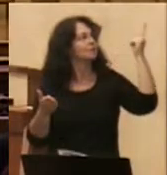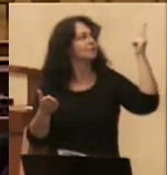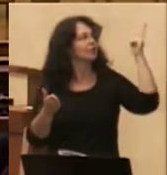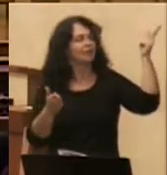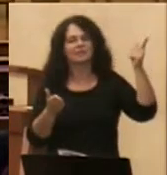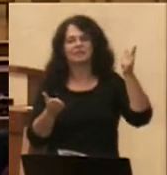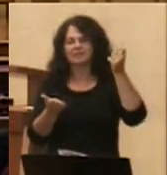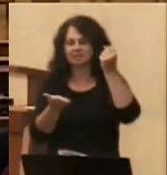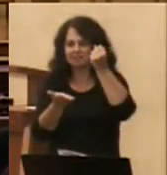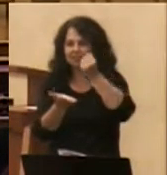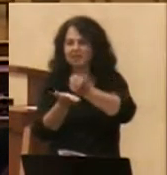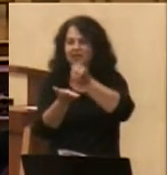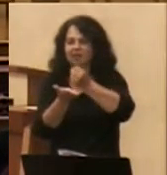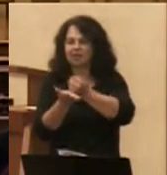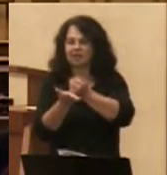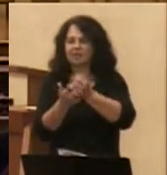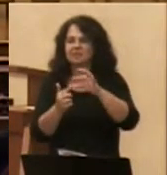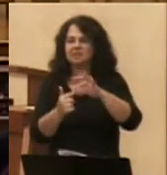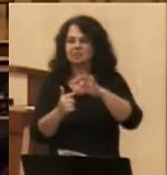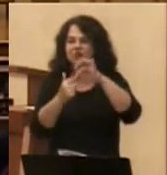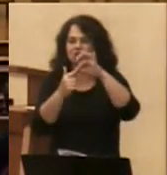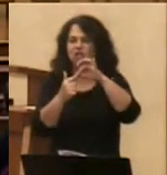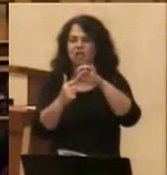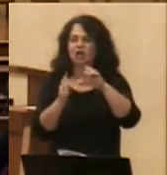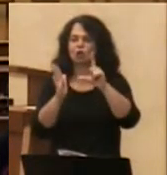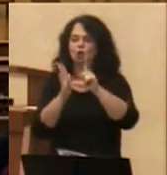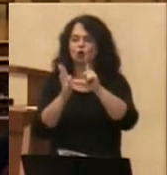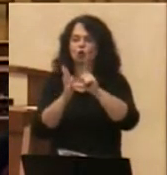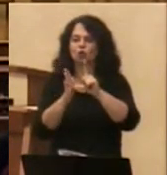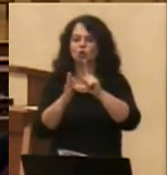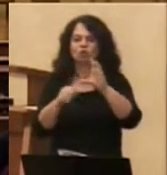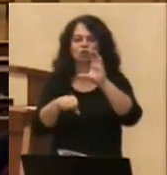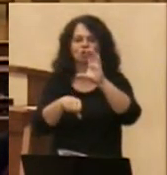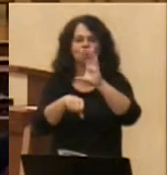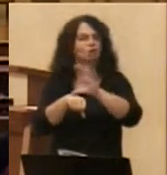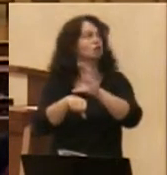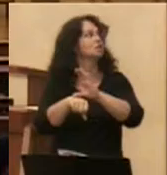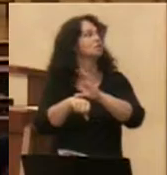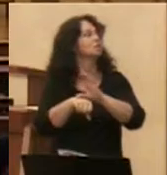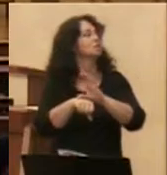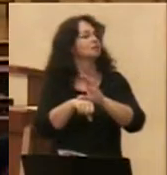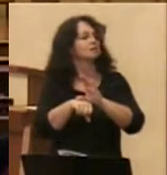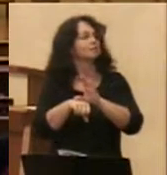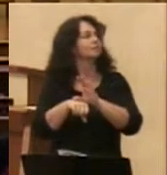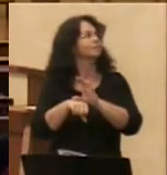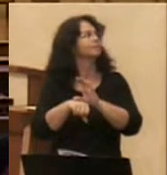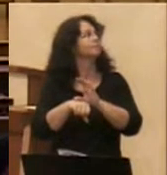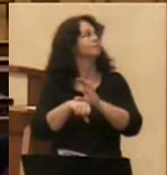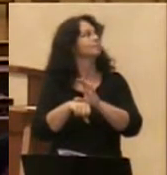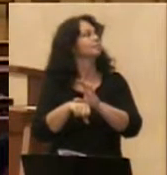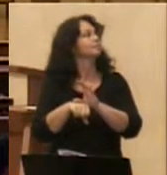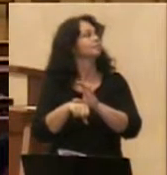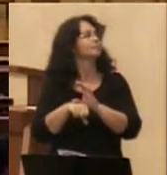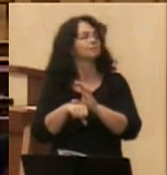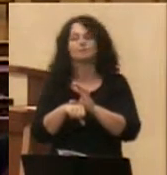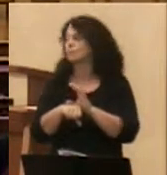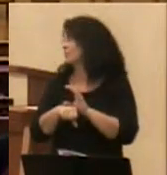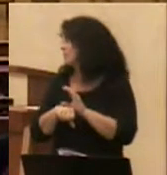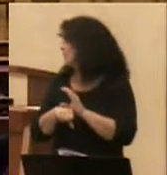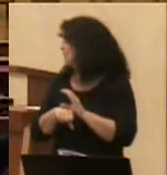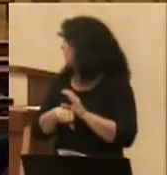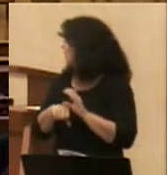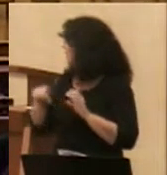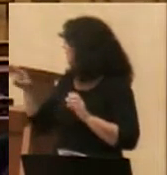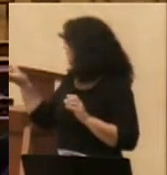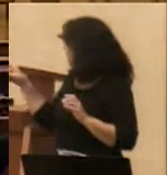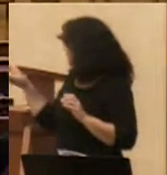especially in Lutheran churches. Here is a needlepoint of the same seal that was done by one of my aunts